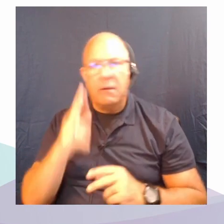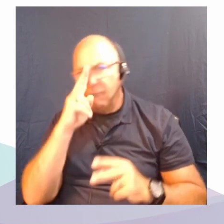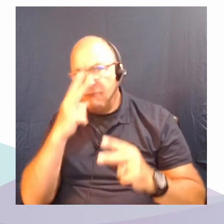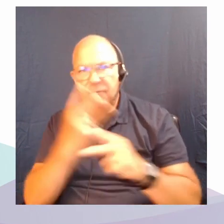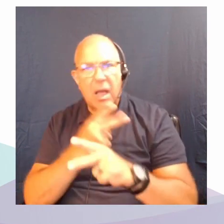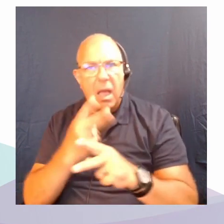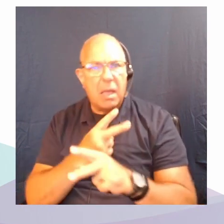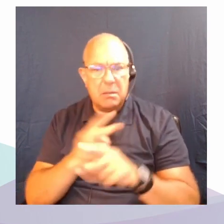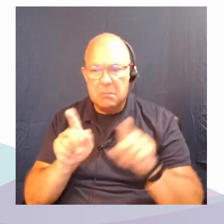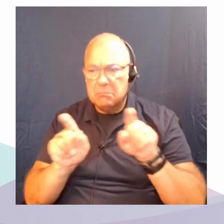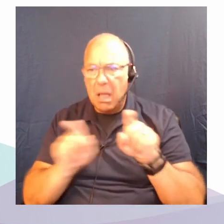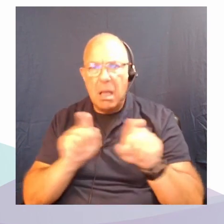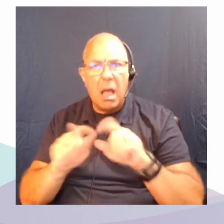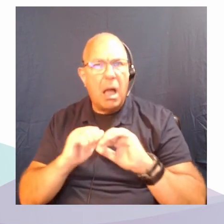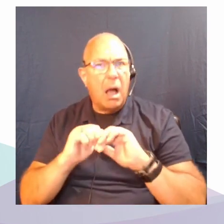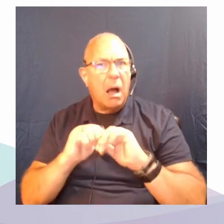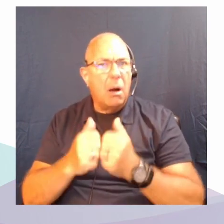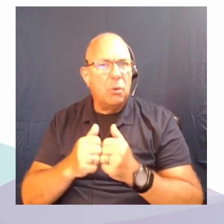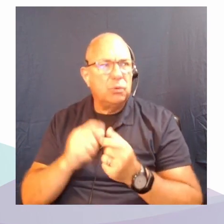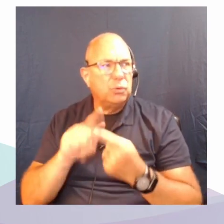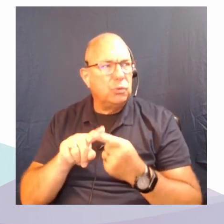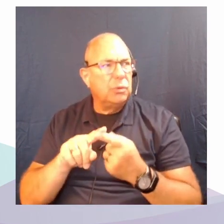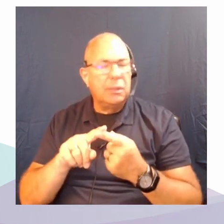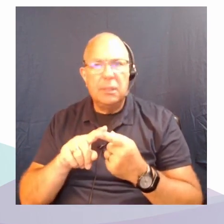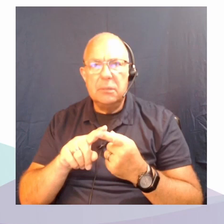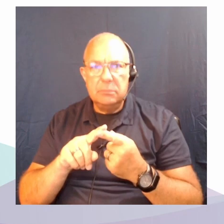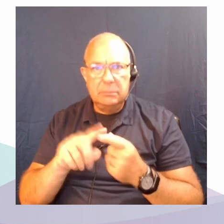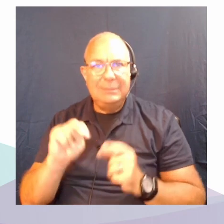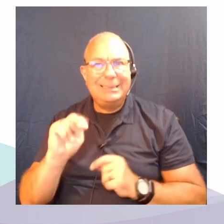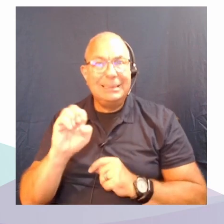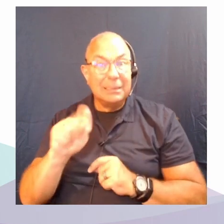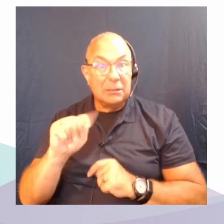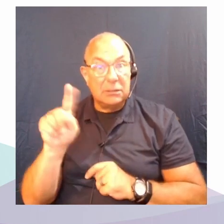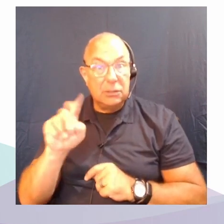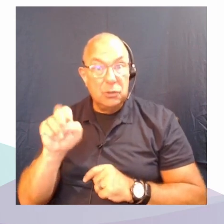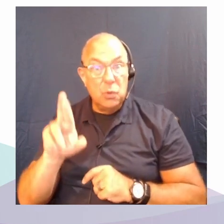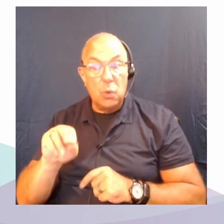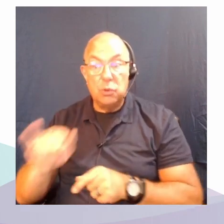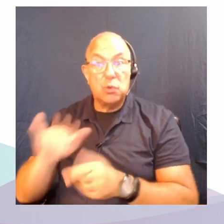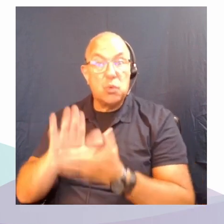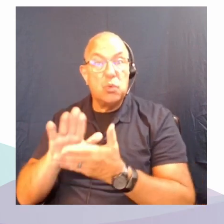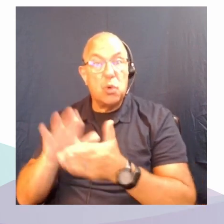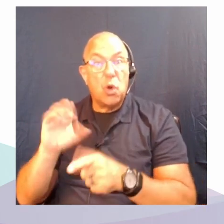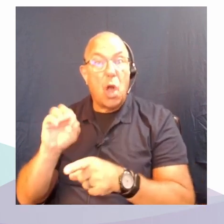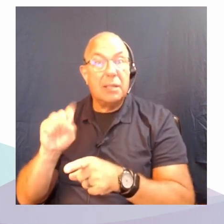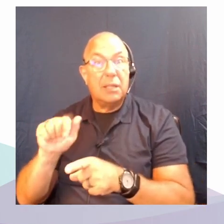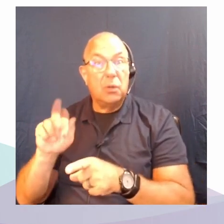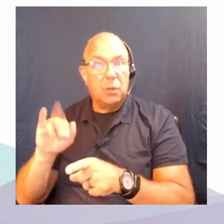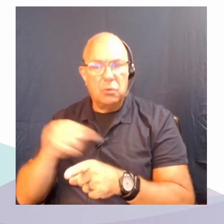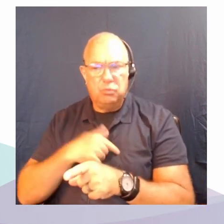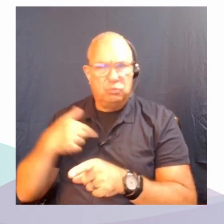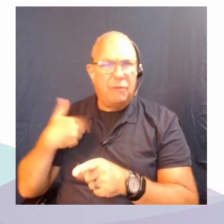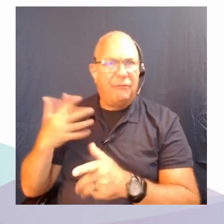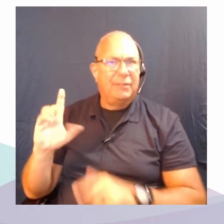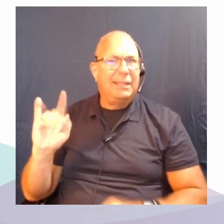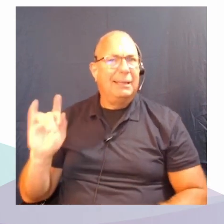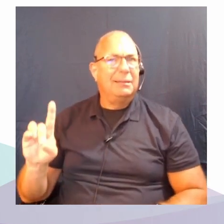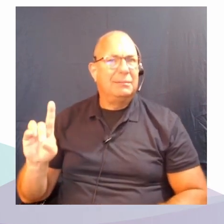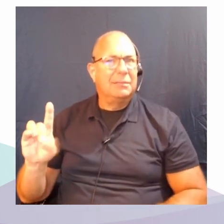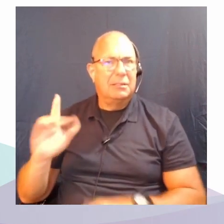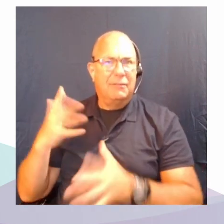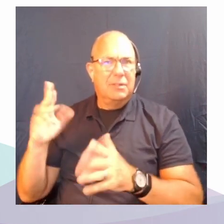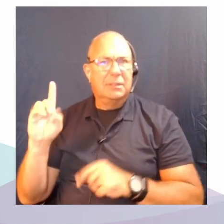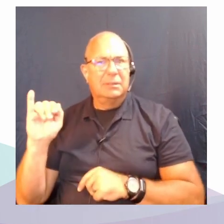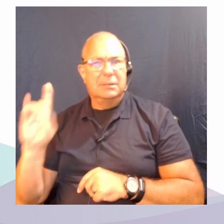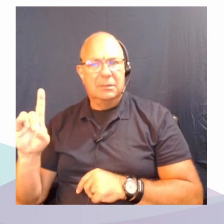um net zero and the school in Costa Rica said we've already done that like it's completely we have a solar